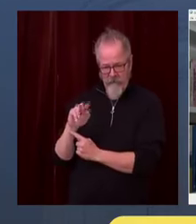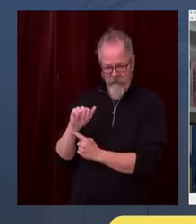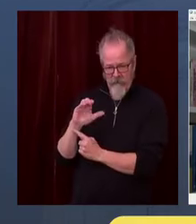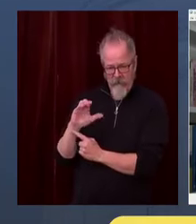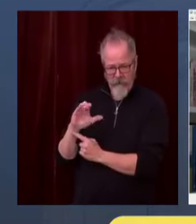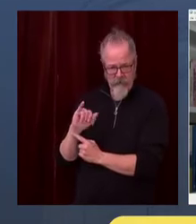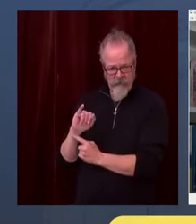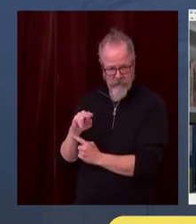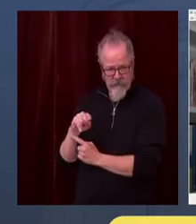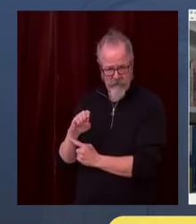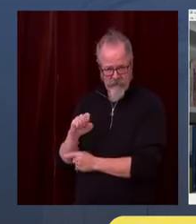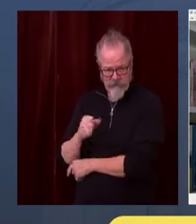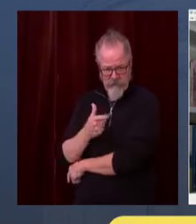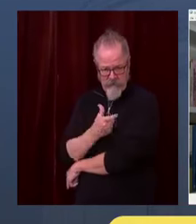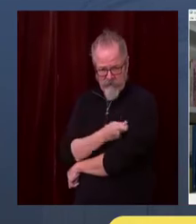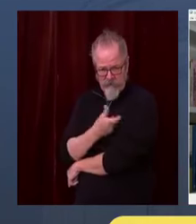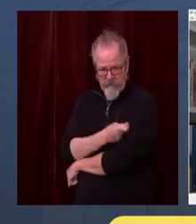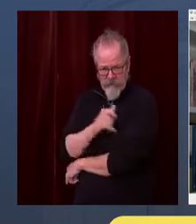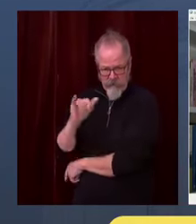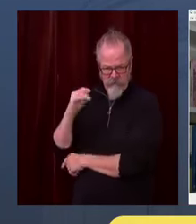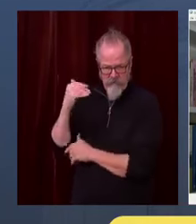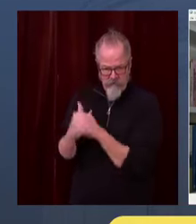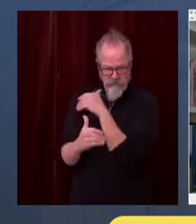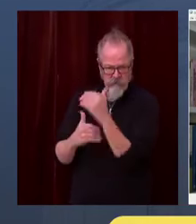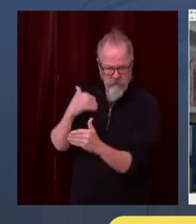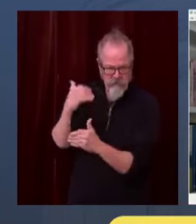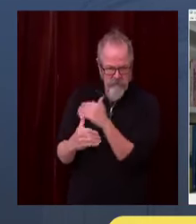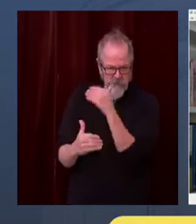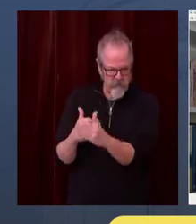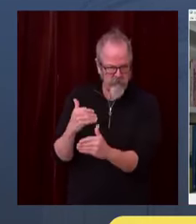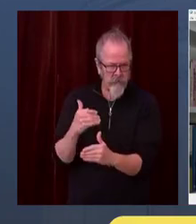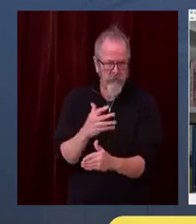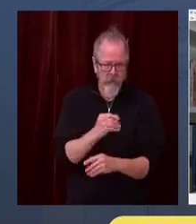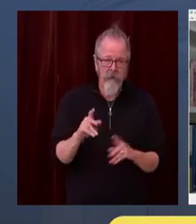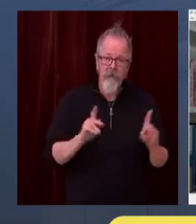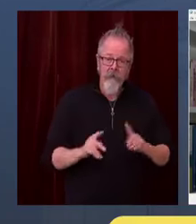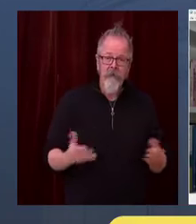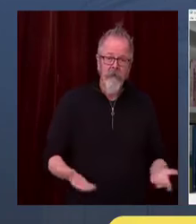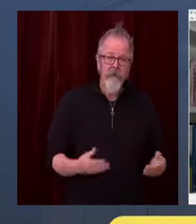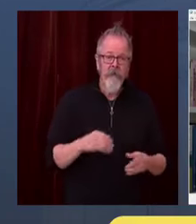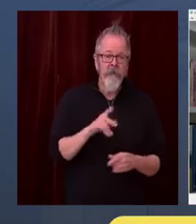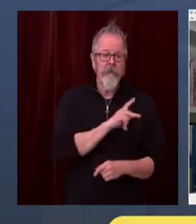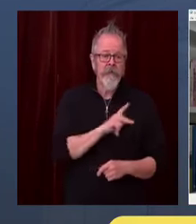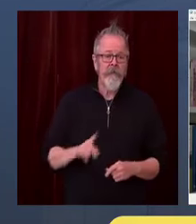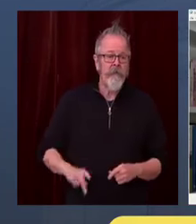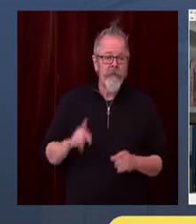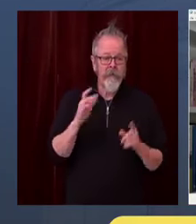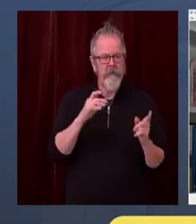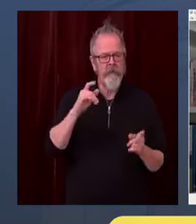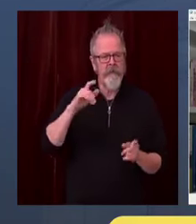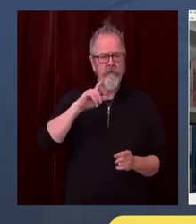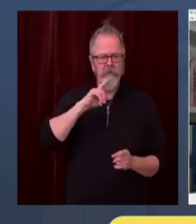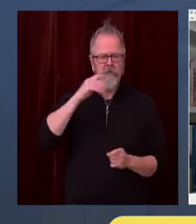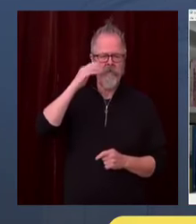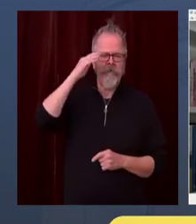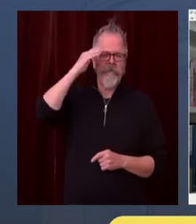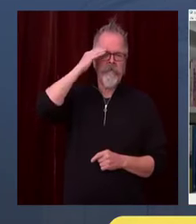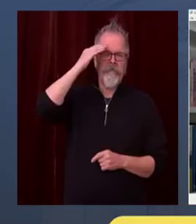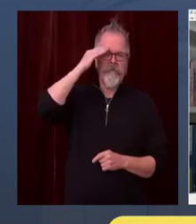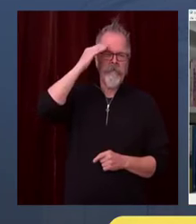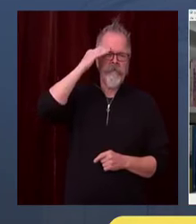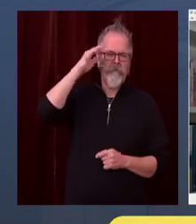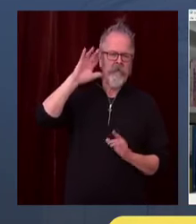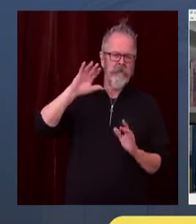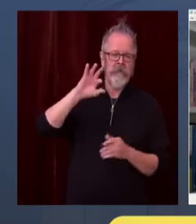people in King County are being conscientious. 93% of Washingtonians are wearing masks in the appropriate